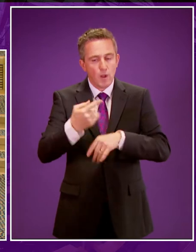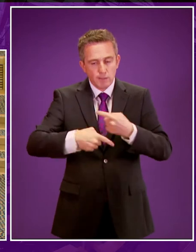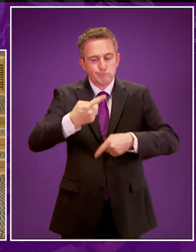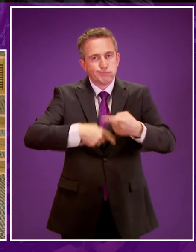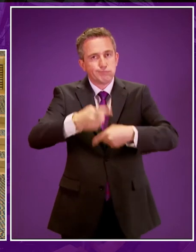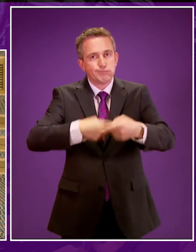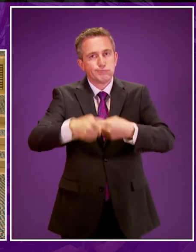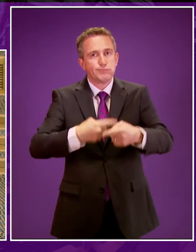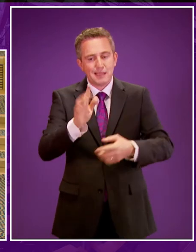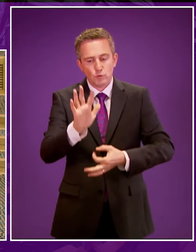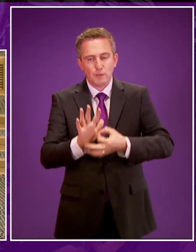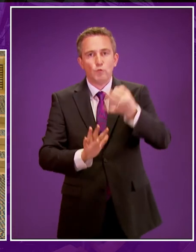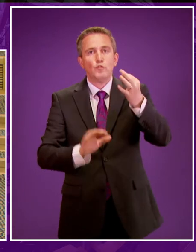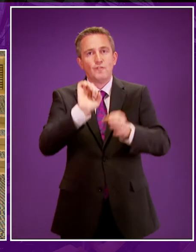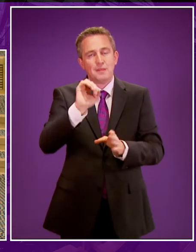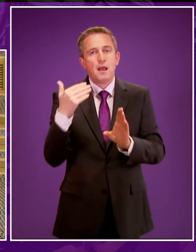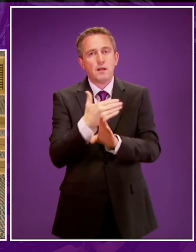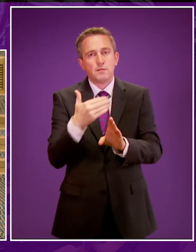and to progress in their careers.